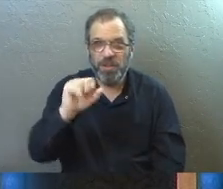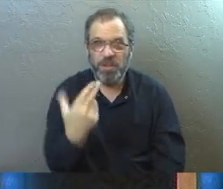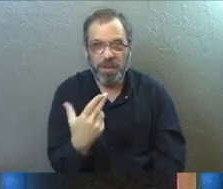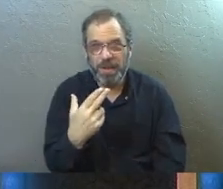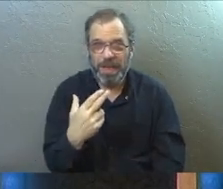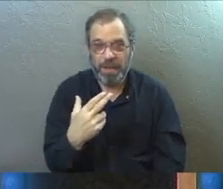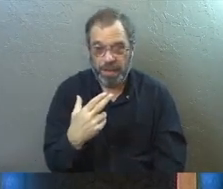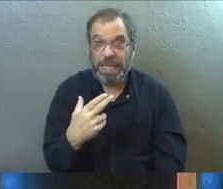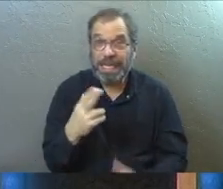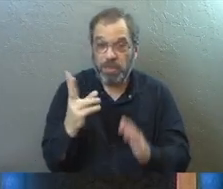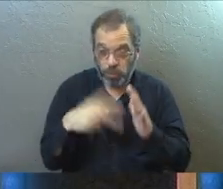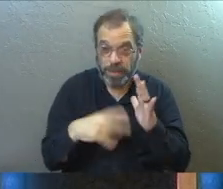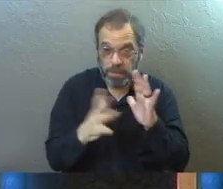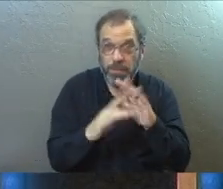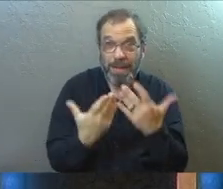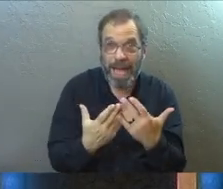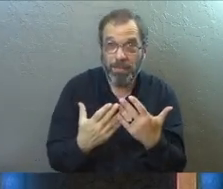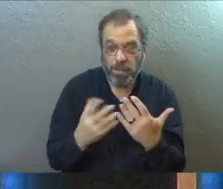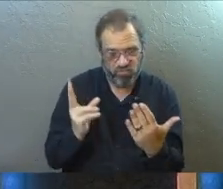He's reading the Bible.